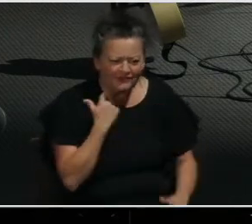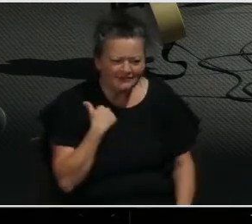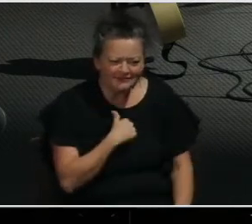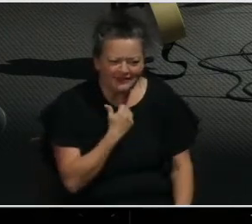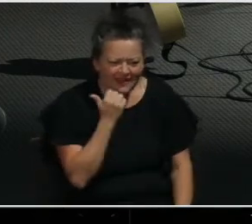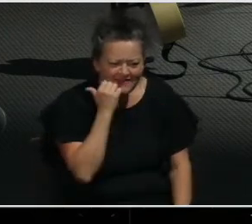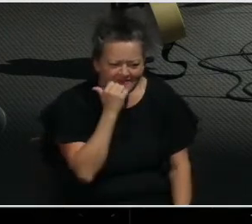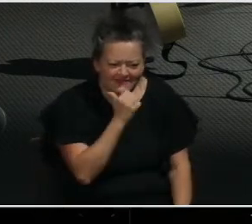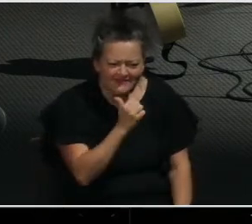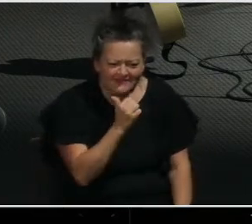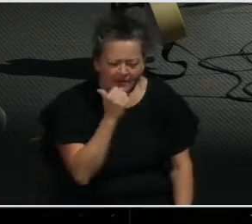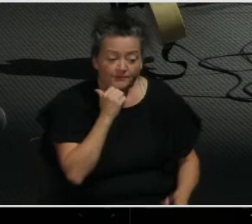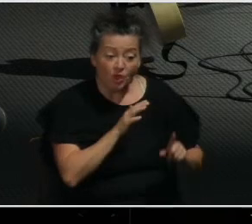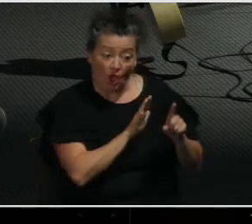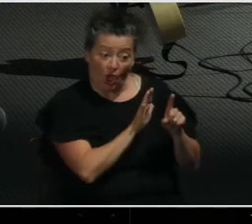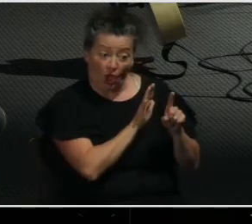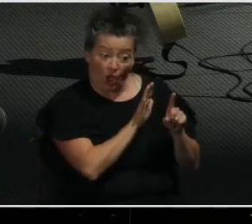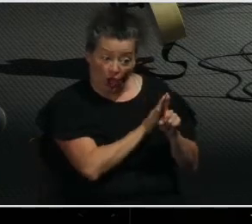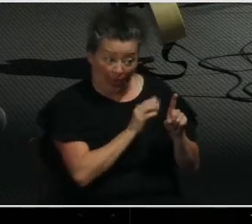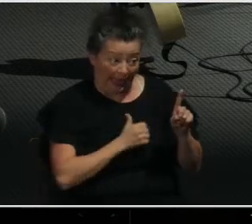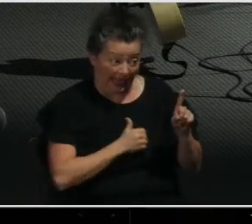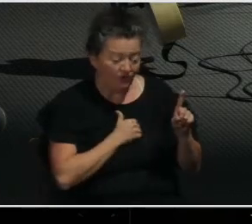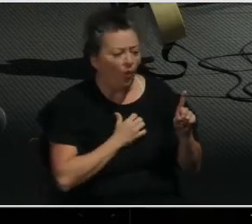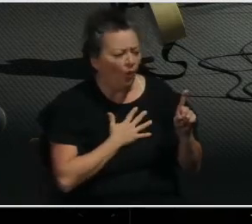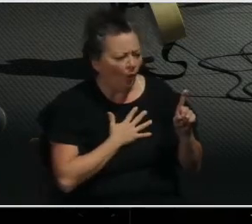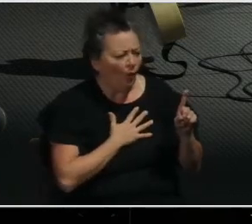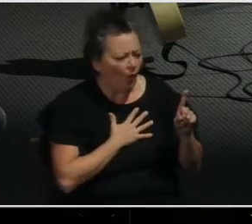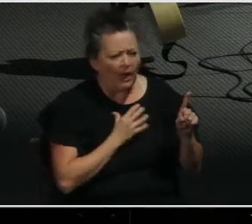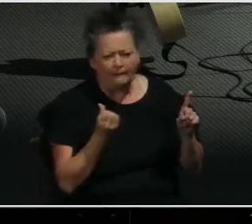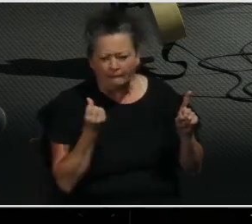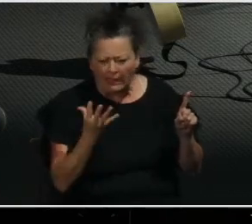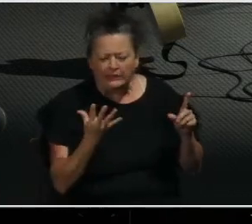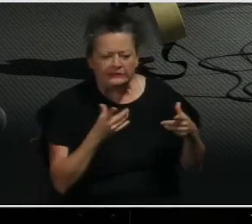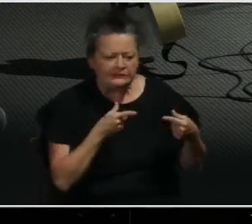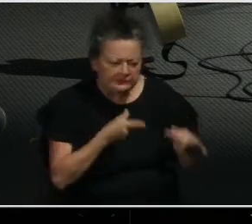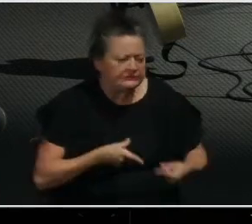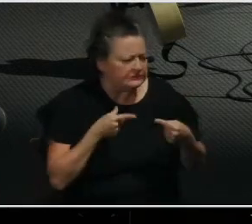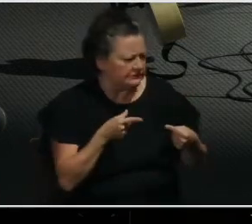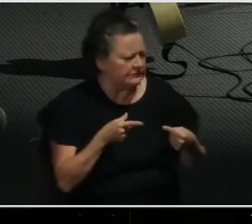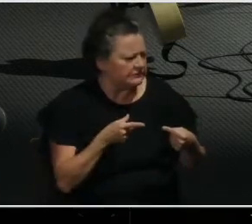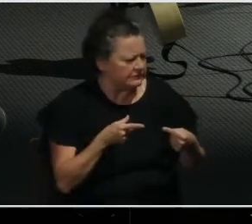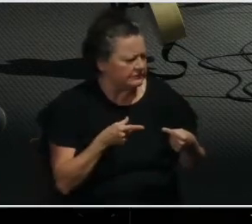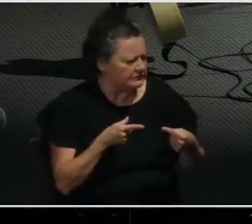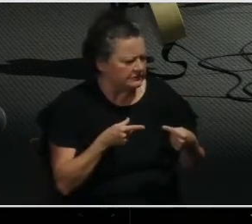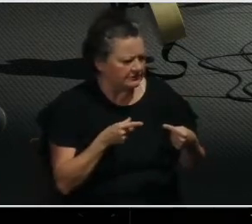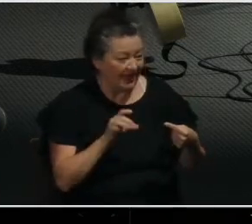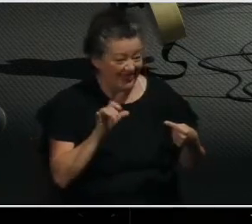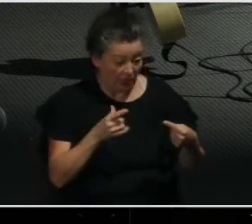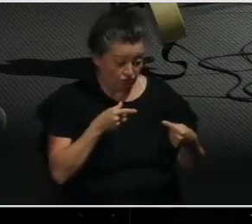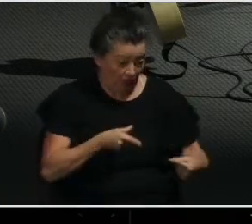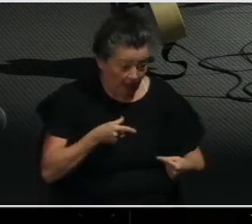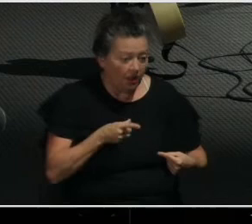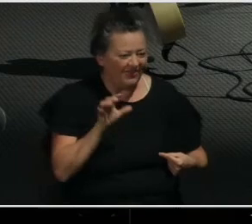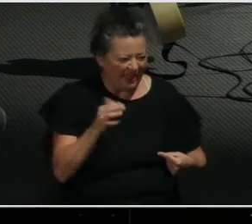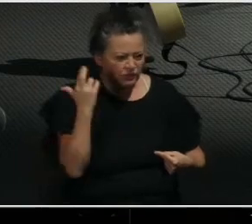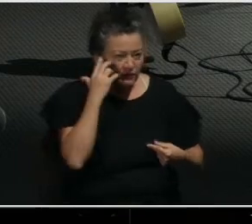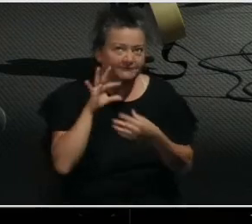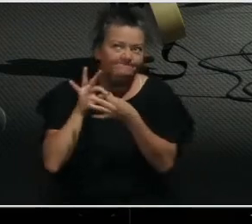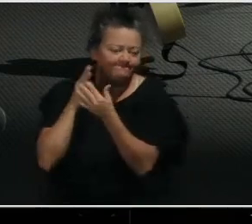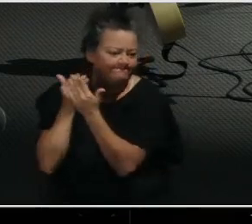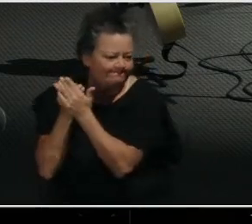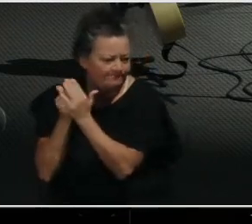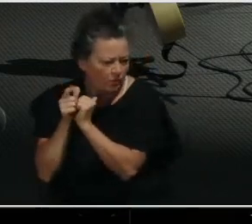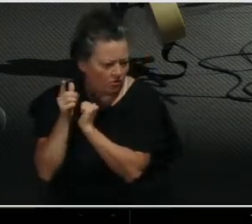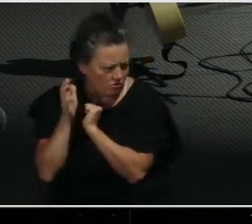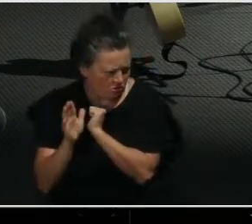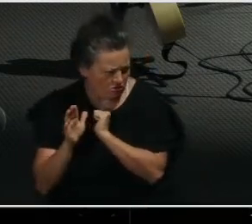deepened her walk with God. Hard things. Things like she was married, but her husband passed away at